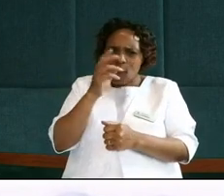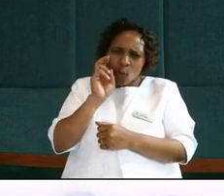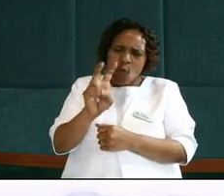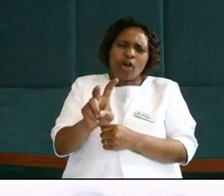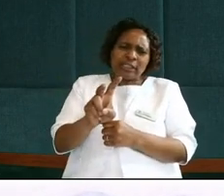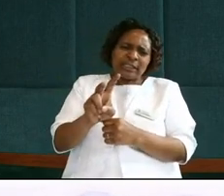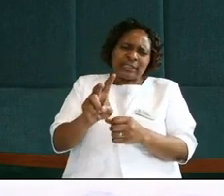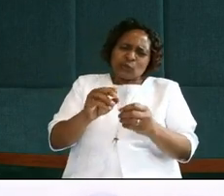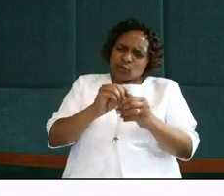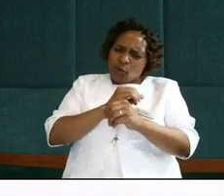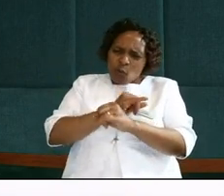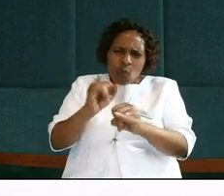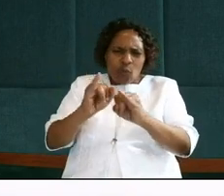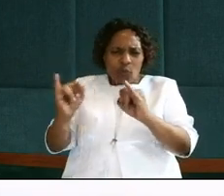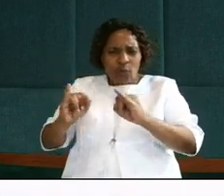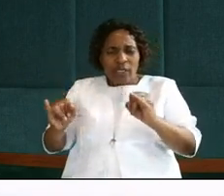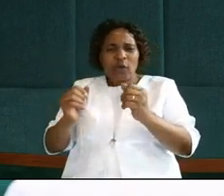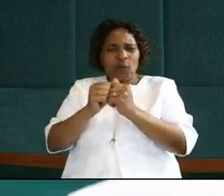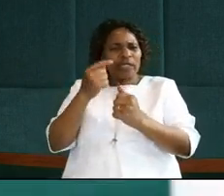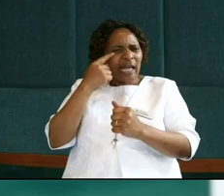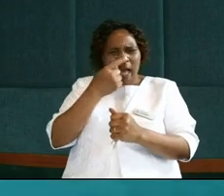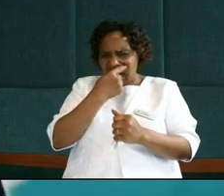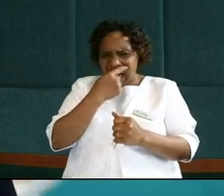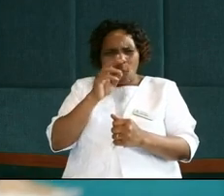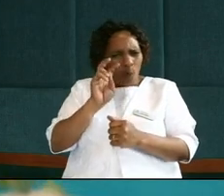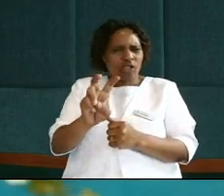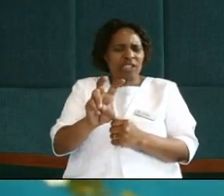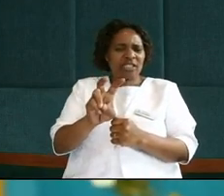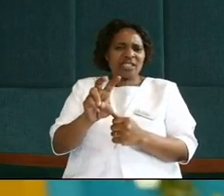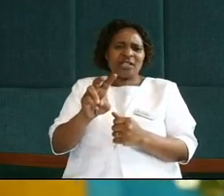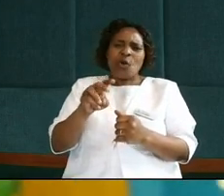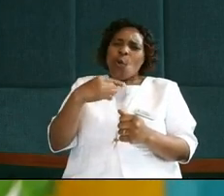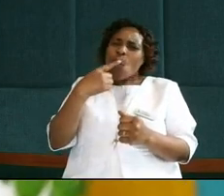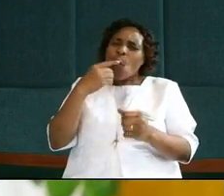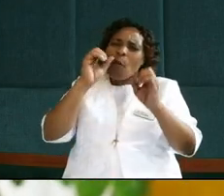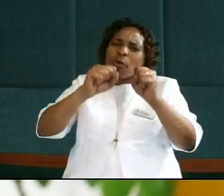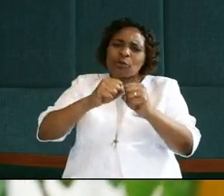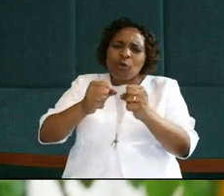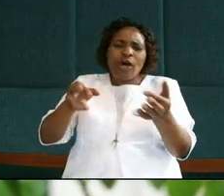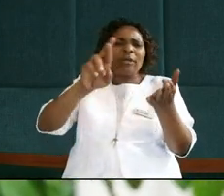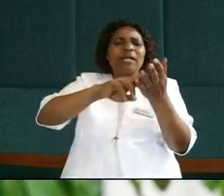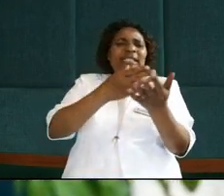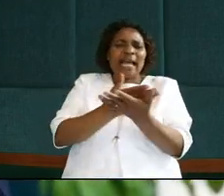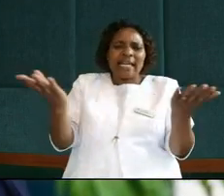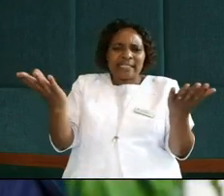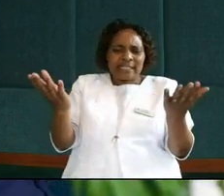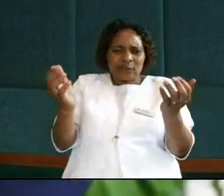cleaning you with a redeemer's eye, who do you go out of that place with any trait of that?